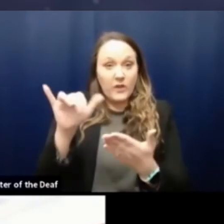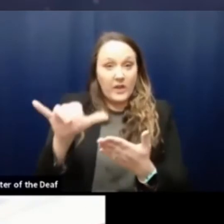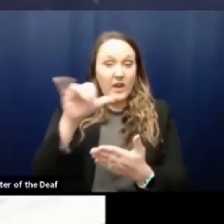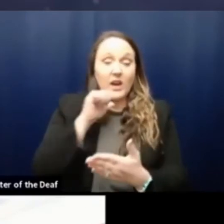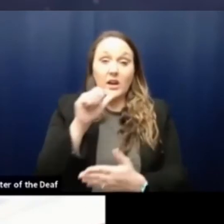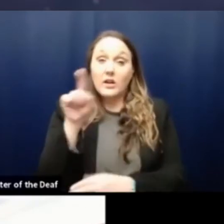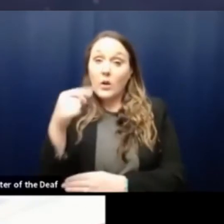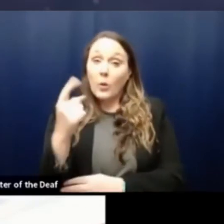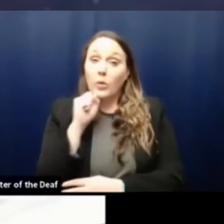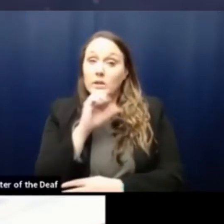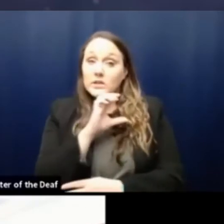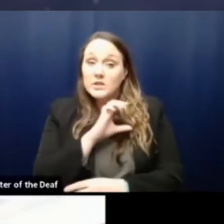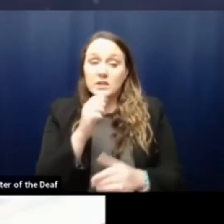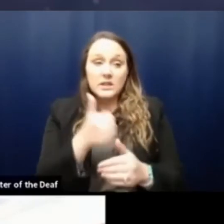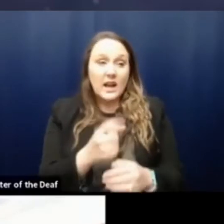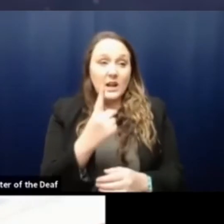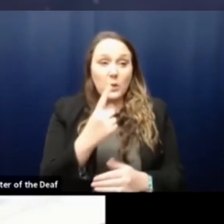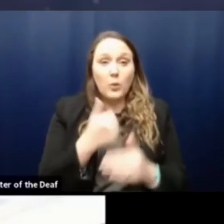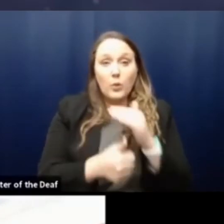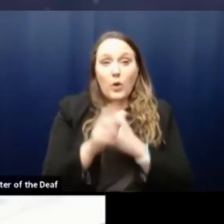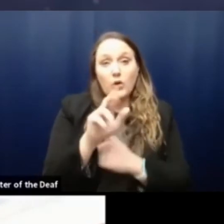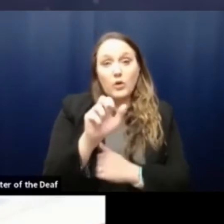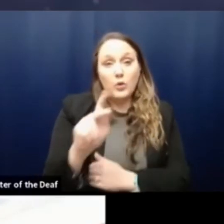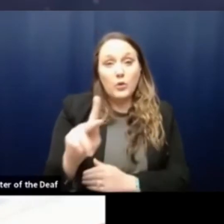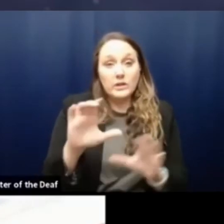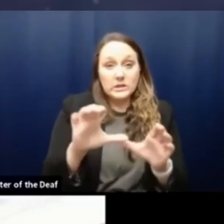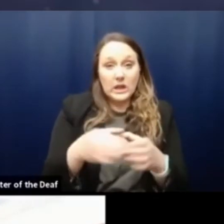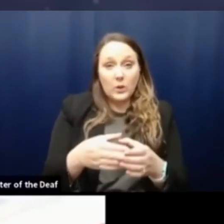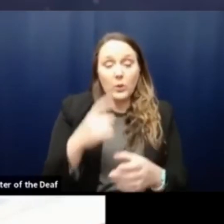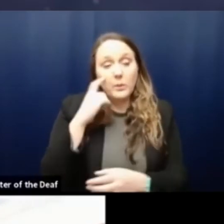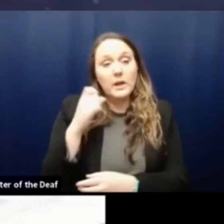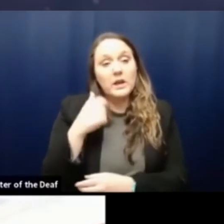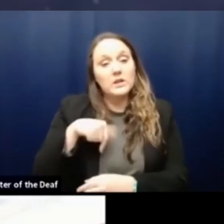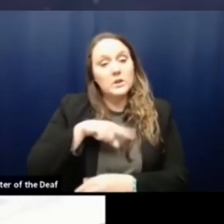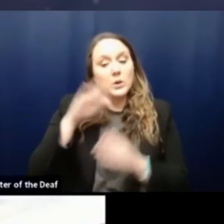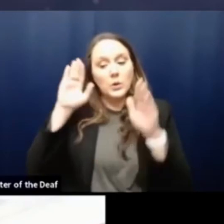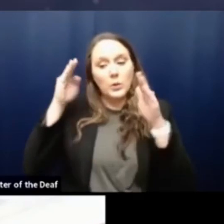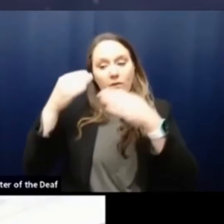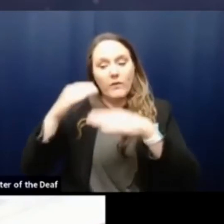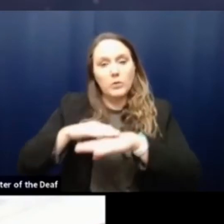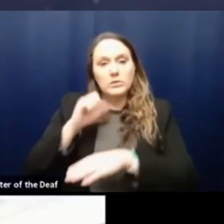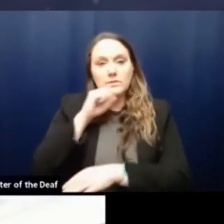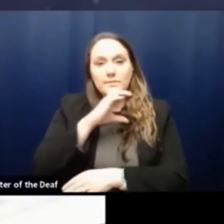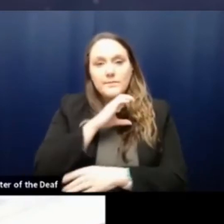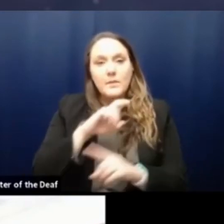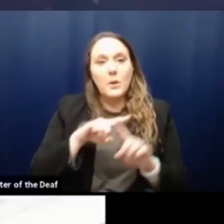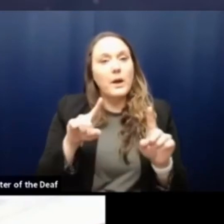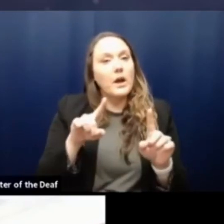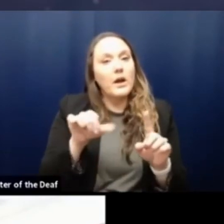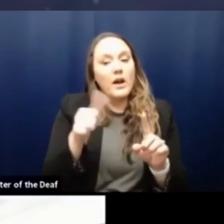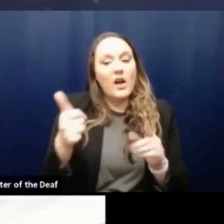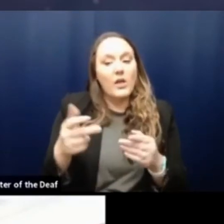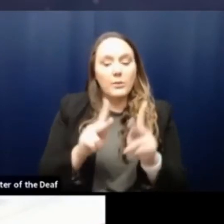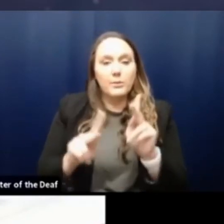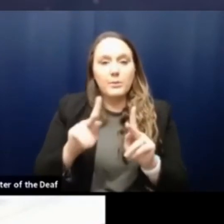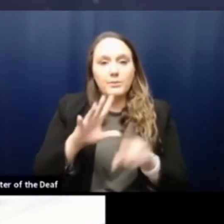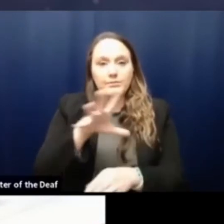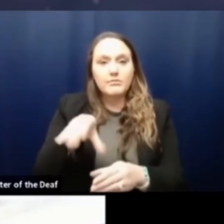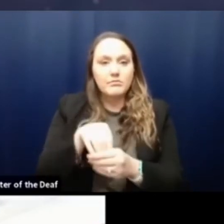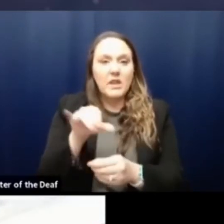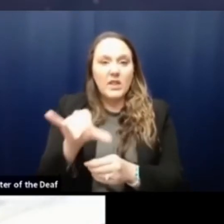but anyone who fits into the risk categories. Because I know we focused a lot on seniors, but others in that category are also